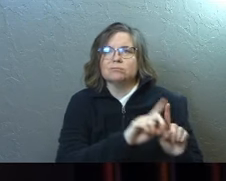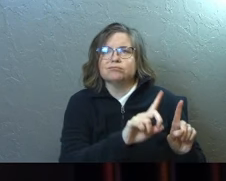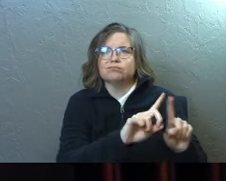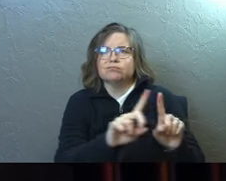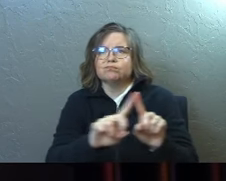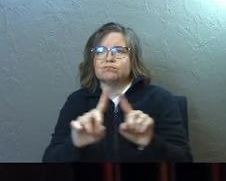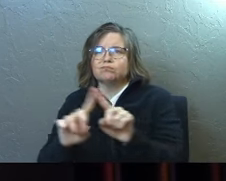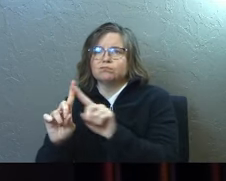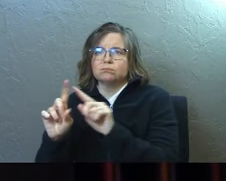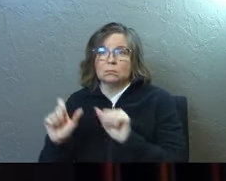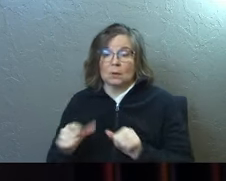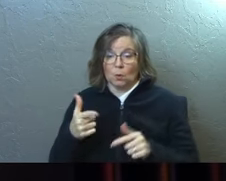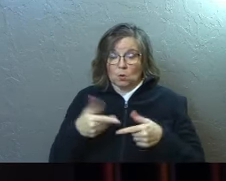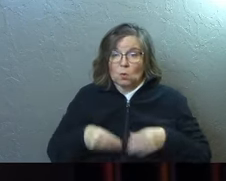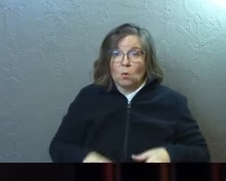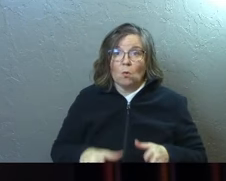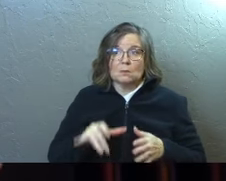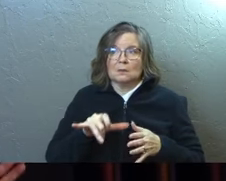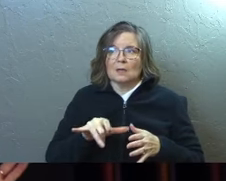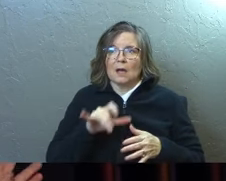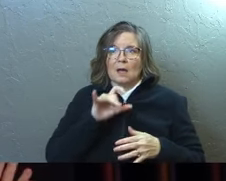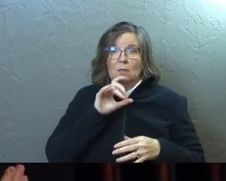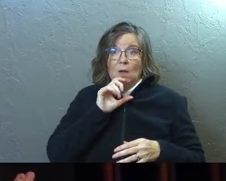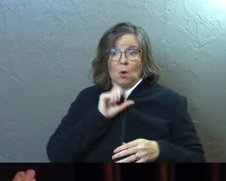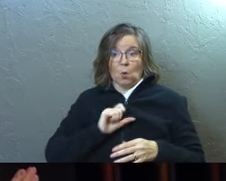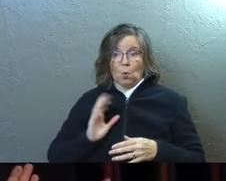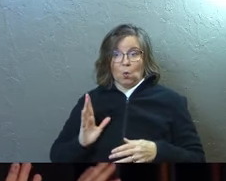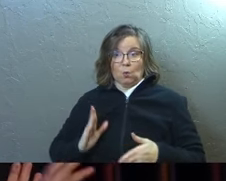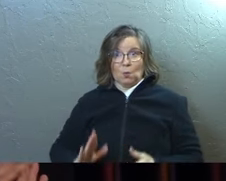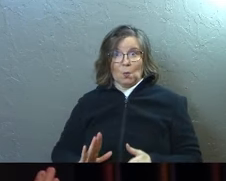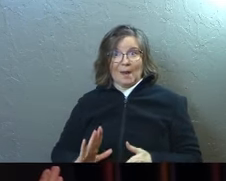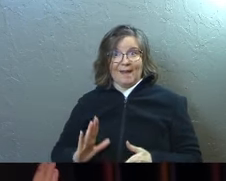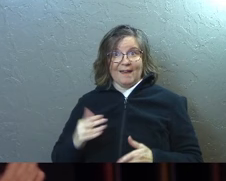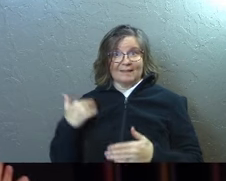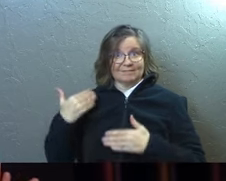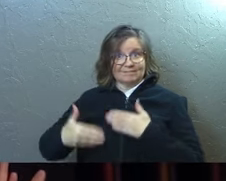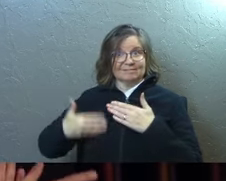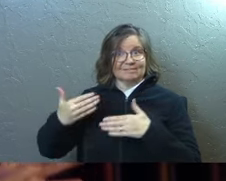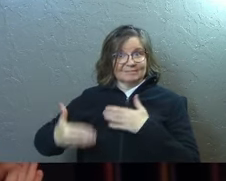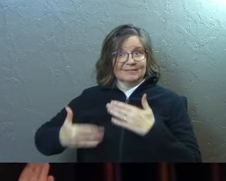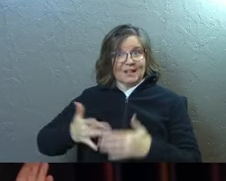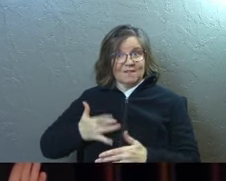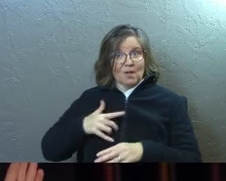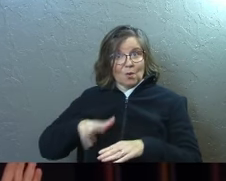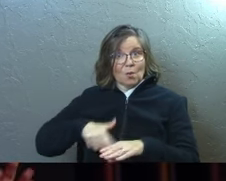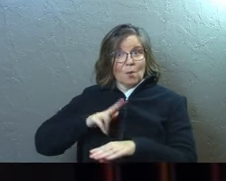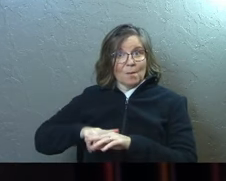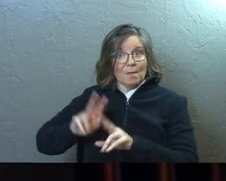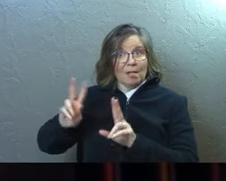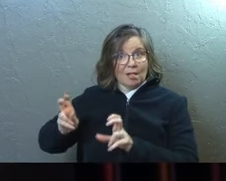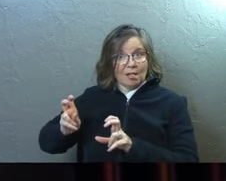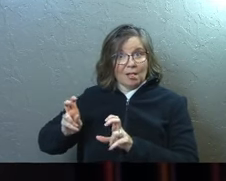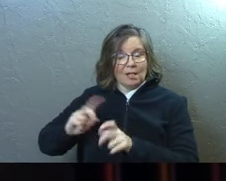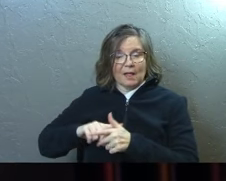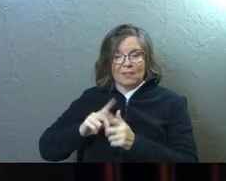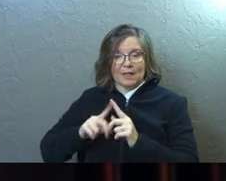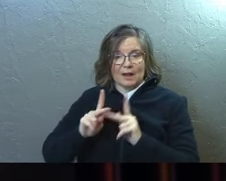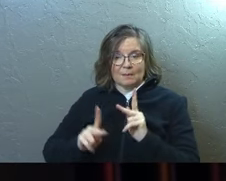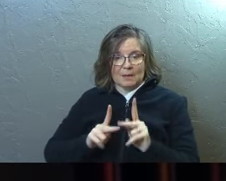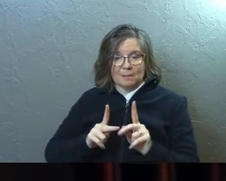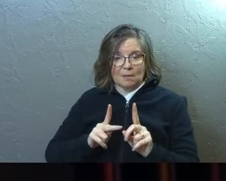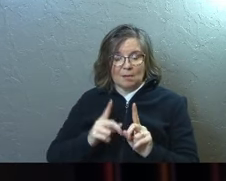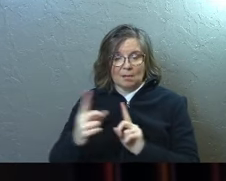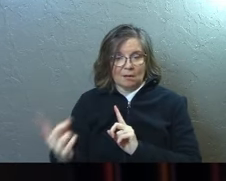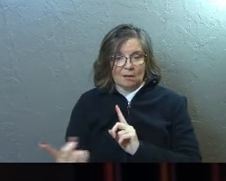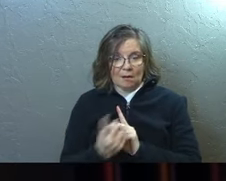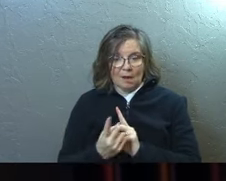And what you've lost is that old way of life that you used to live, that used to feel normal. And then people come along to